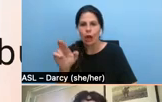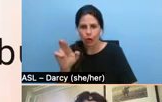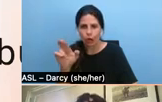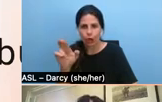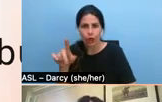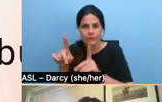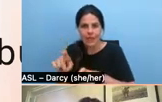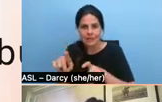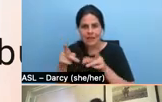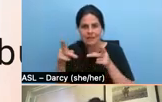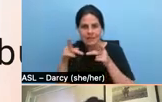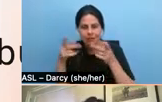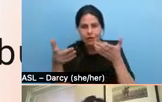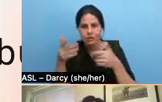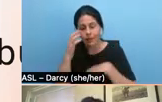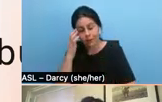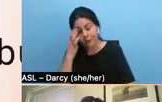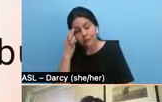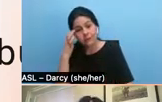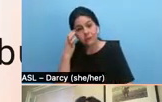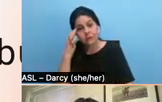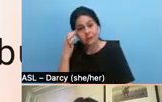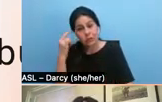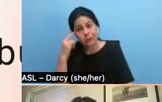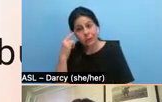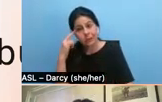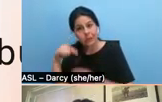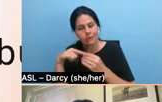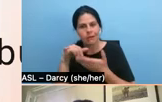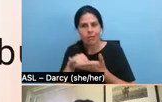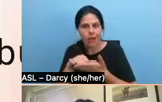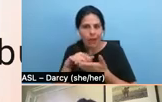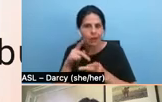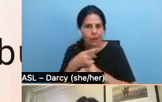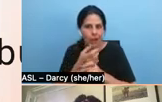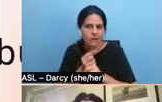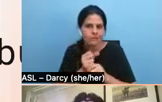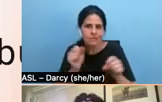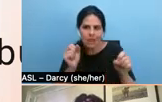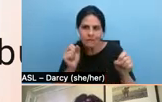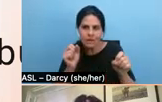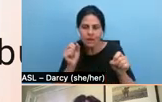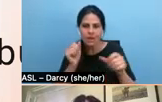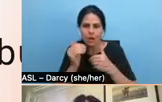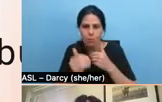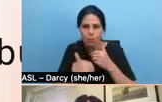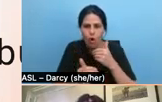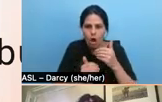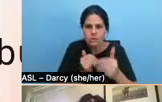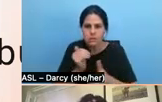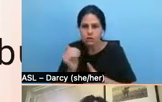something. Um, and so thinking about those kinds of safety procedures that maybe you wouldn't think about,